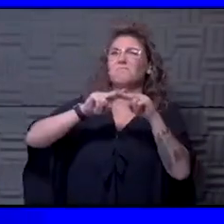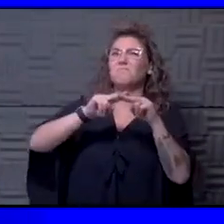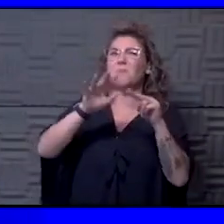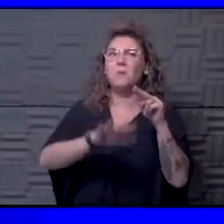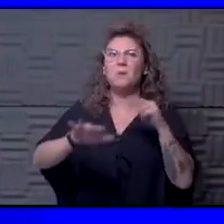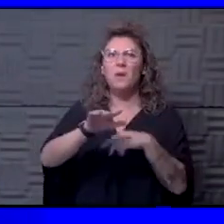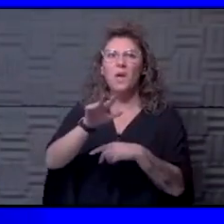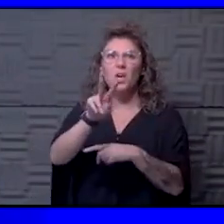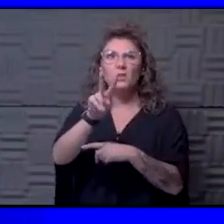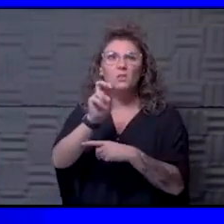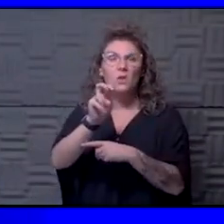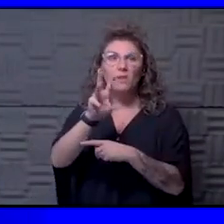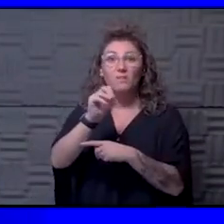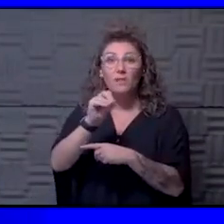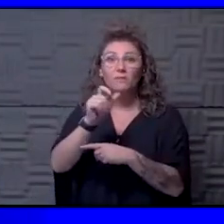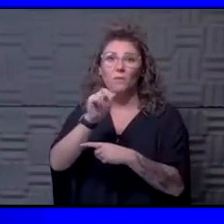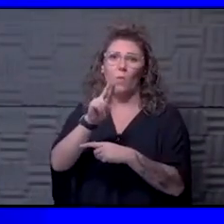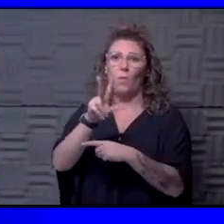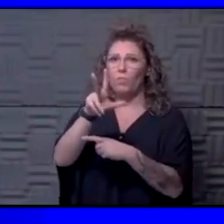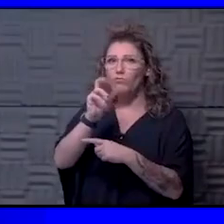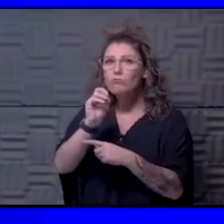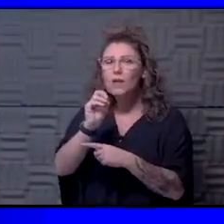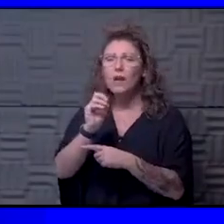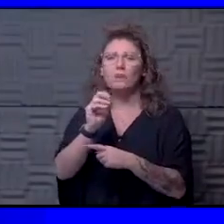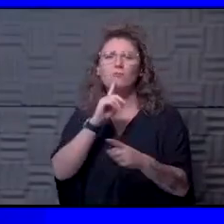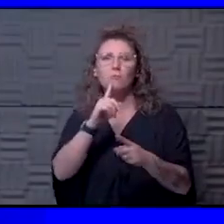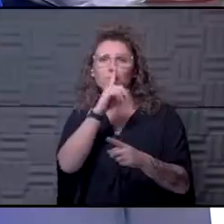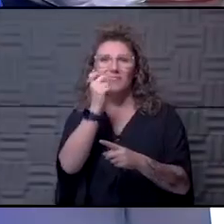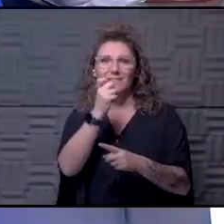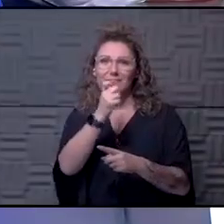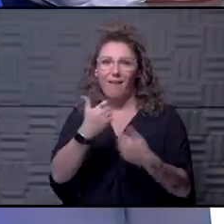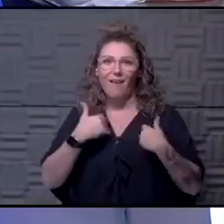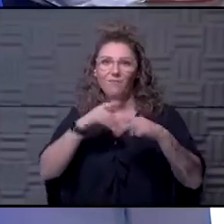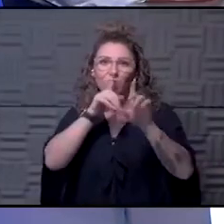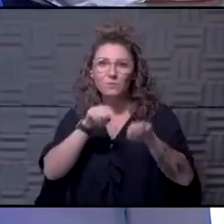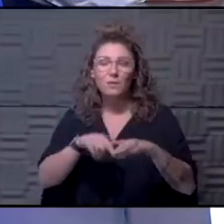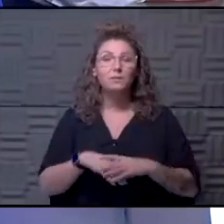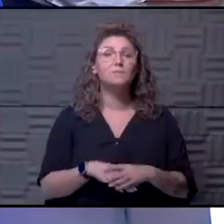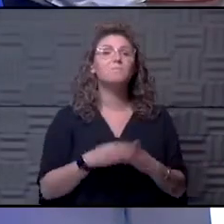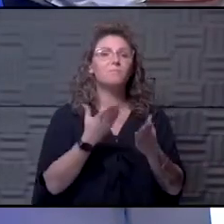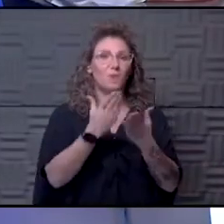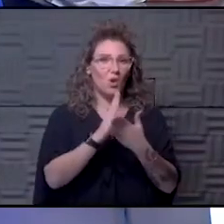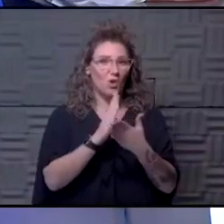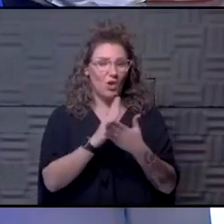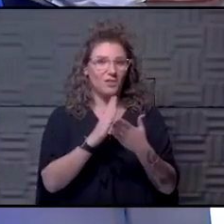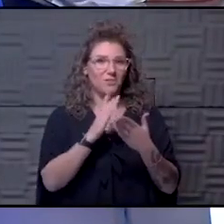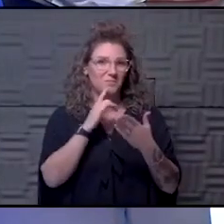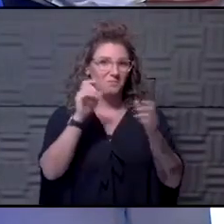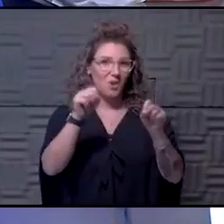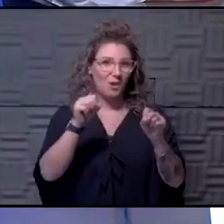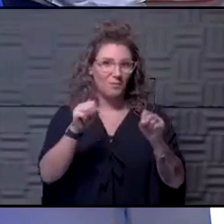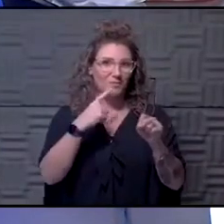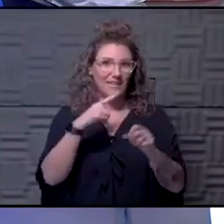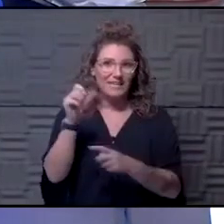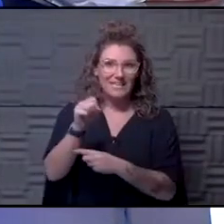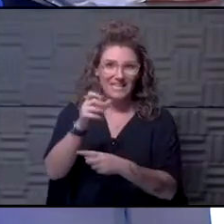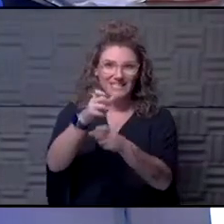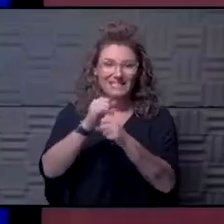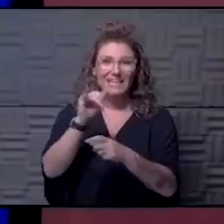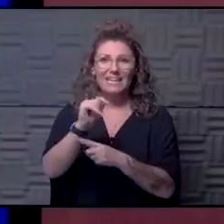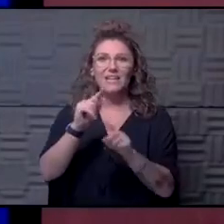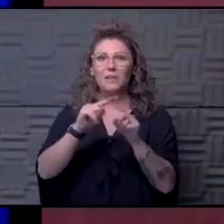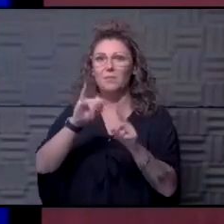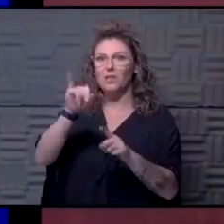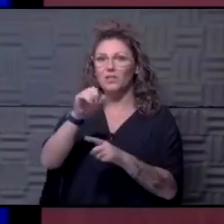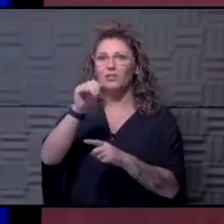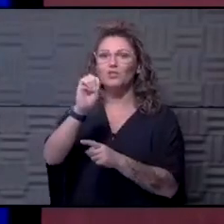above 250 or 300 because we know they won't mount a response. All right. So probably another, yes, you should get it. But Joe,